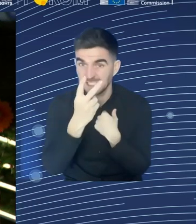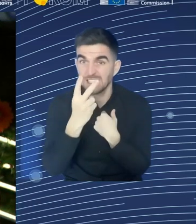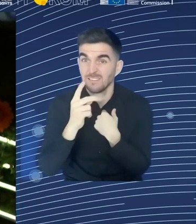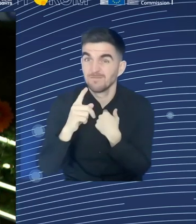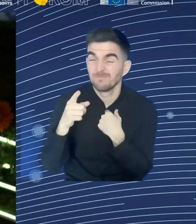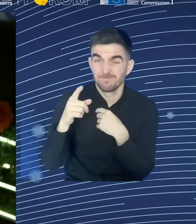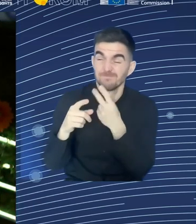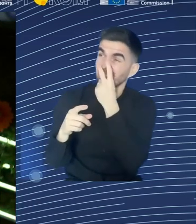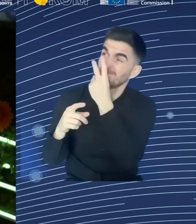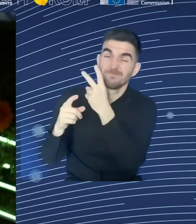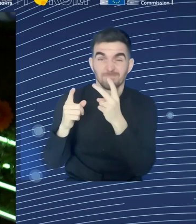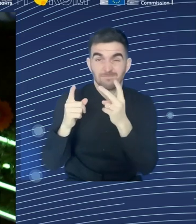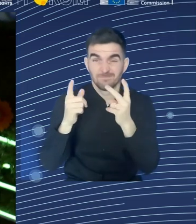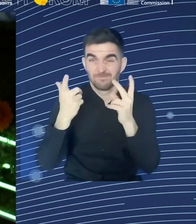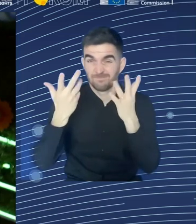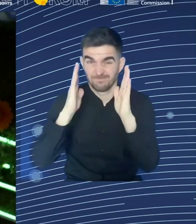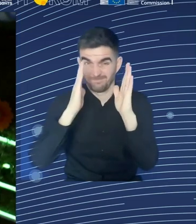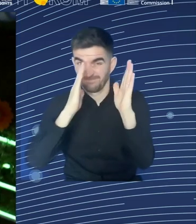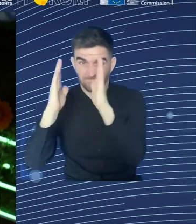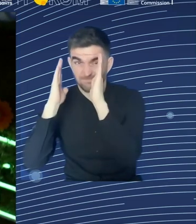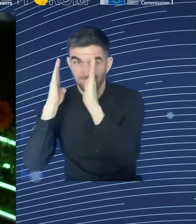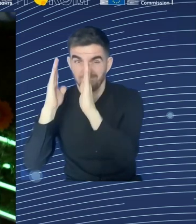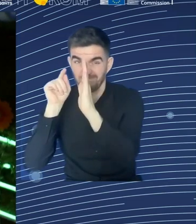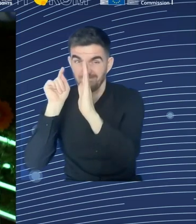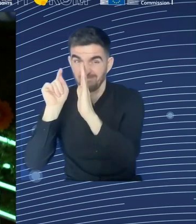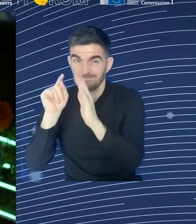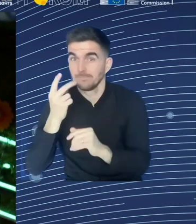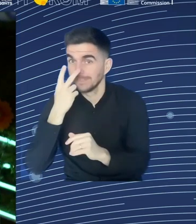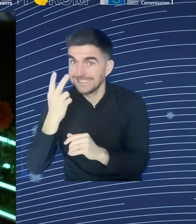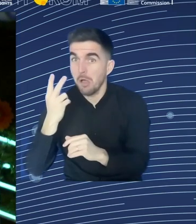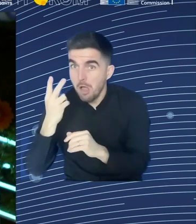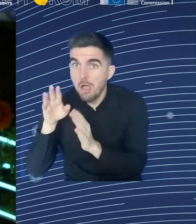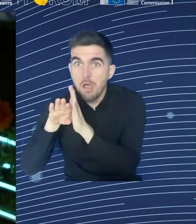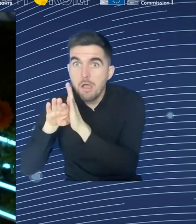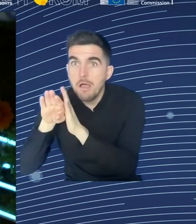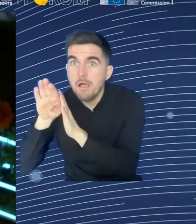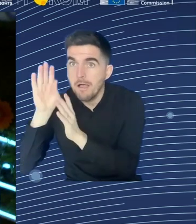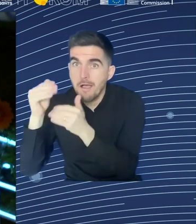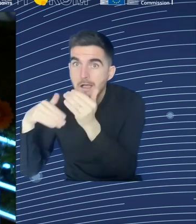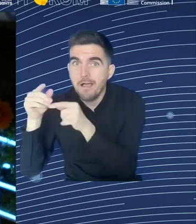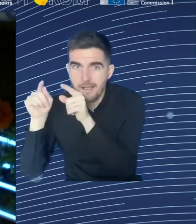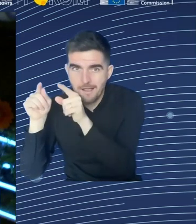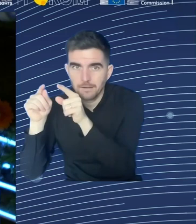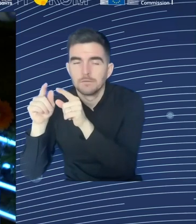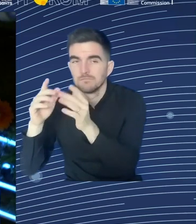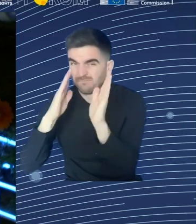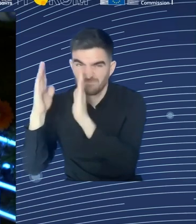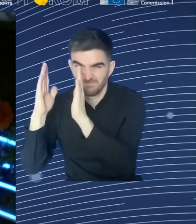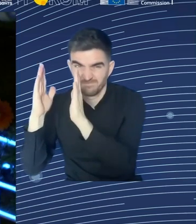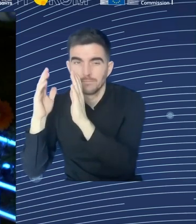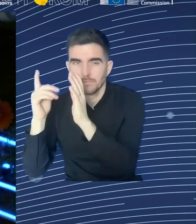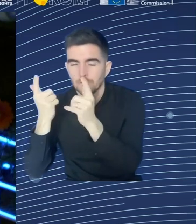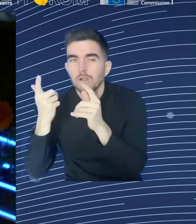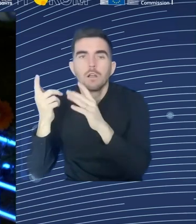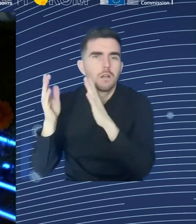in these vacancy rates. I think two days ago, I was at another event dealing with the energy sector, for instance.